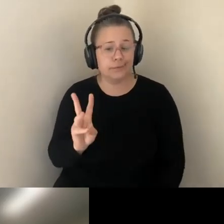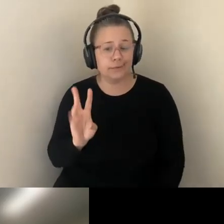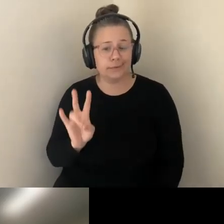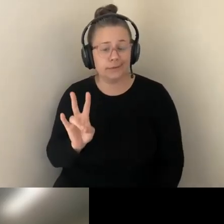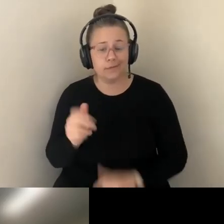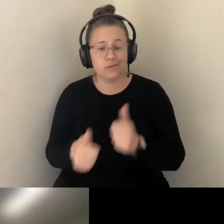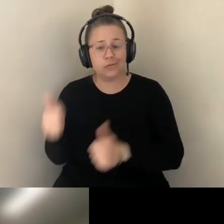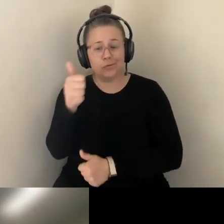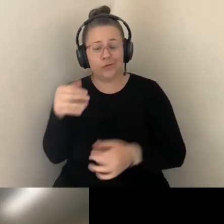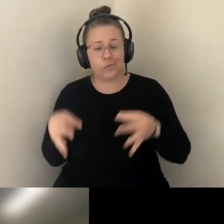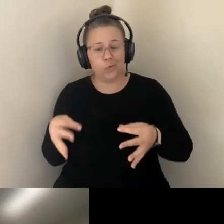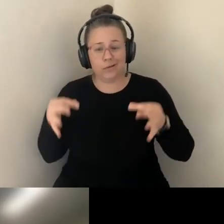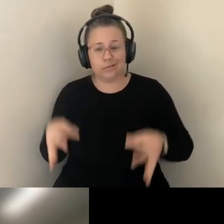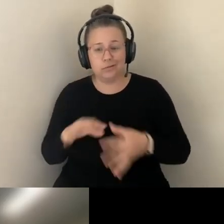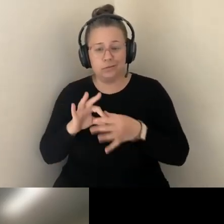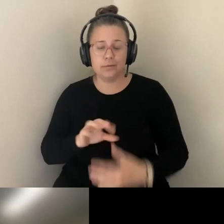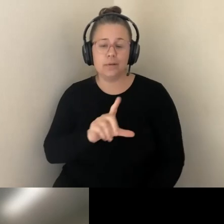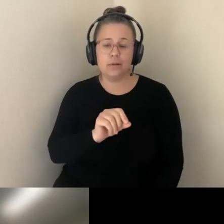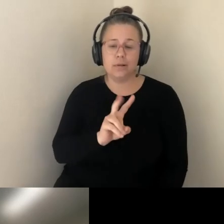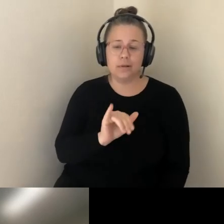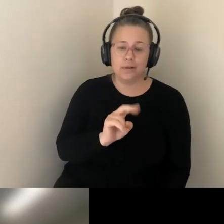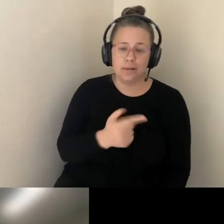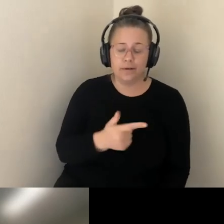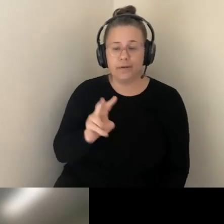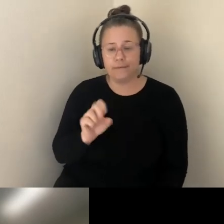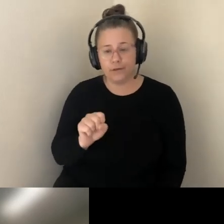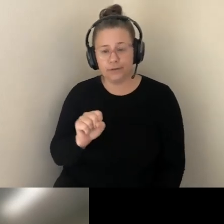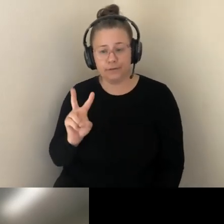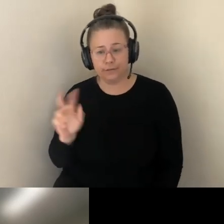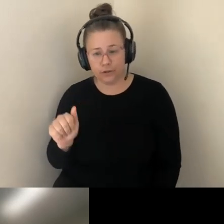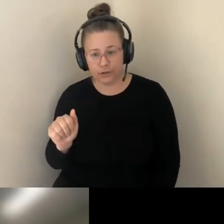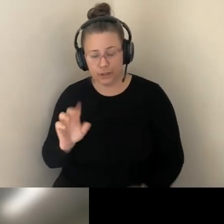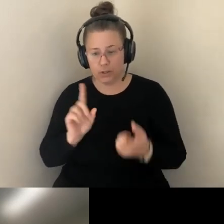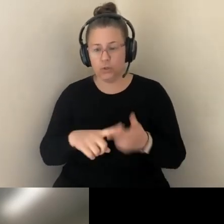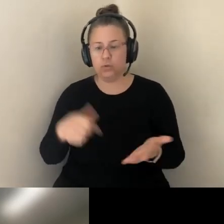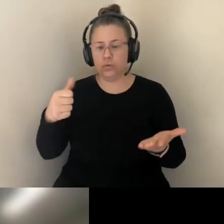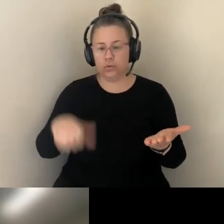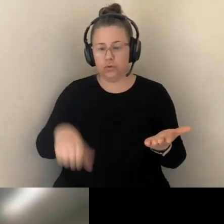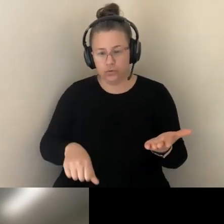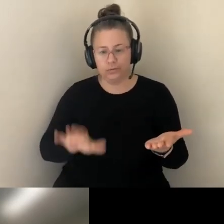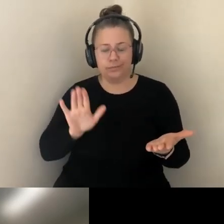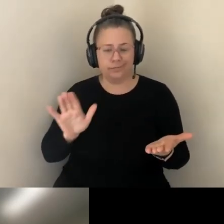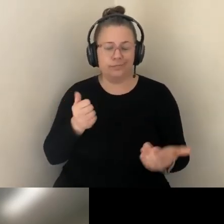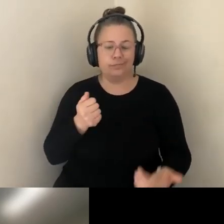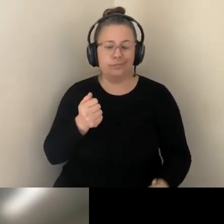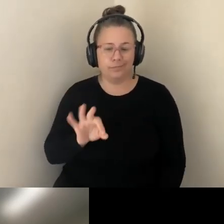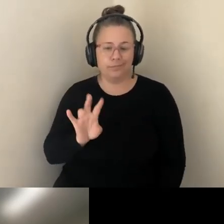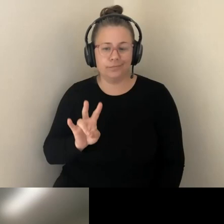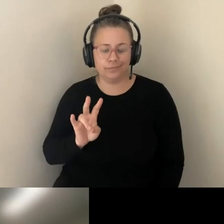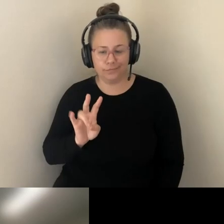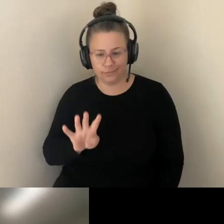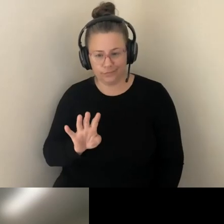OVERTURNED VIRGINIA'S 1924 ANTI-MISSEGENATION MARRIAGE ACT, OR CALIFORNIA IN